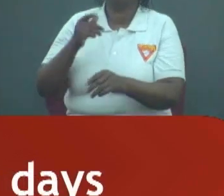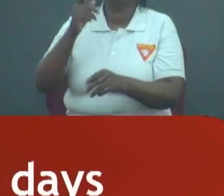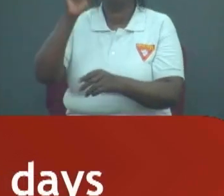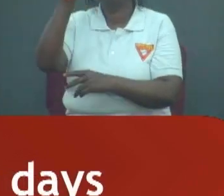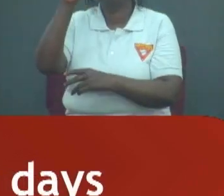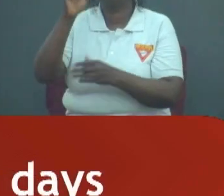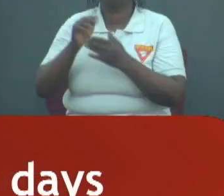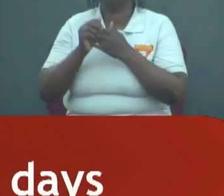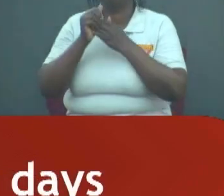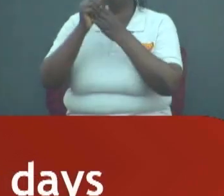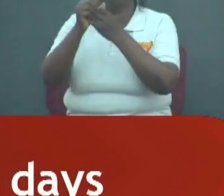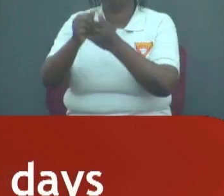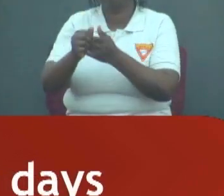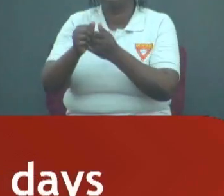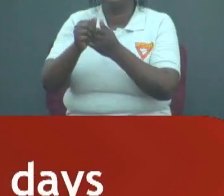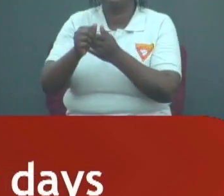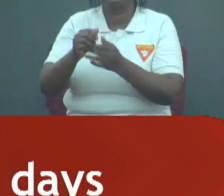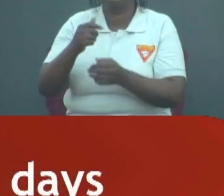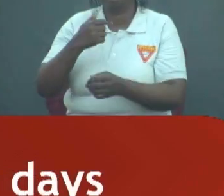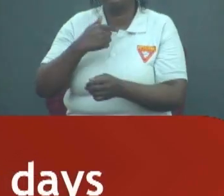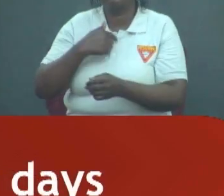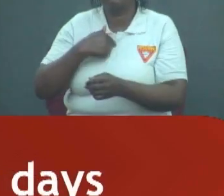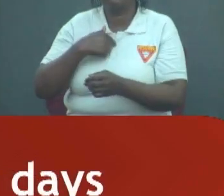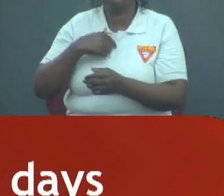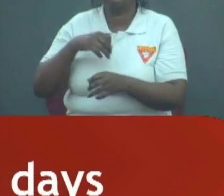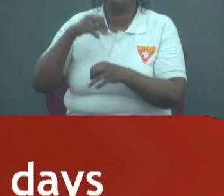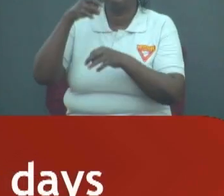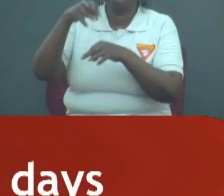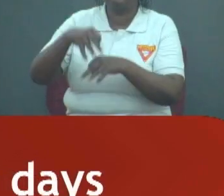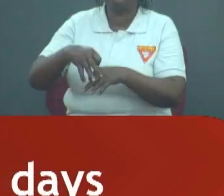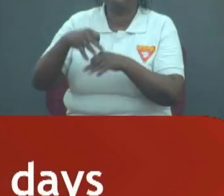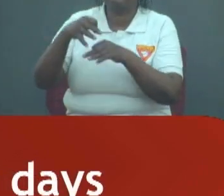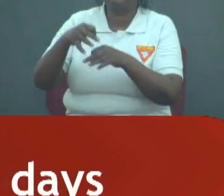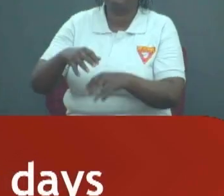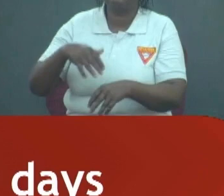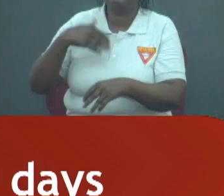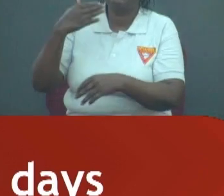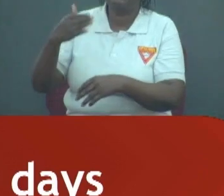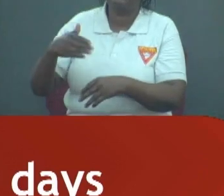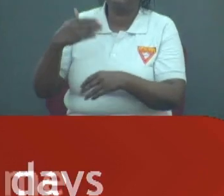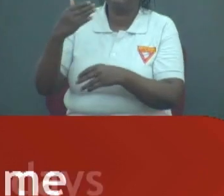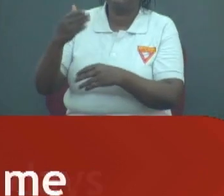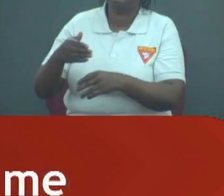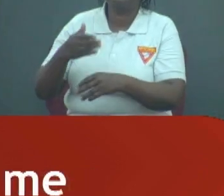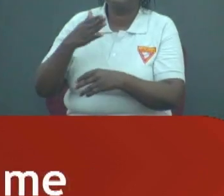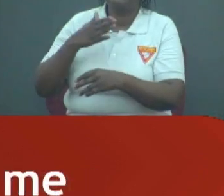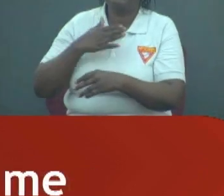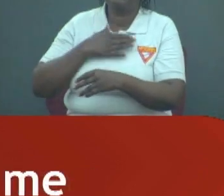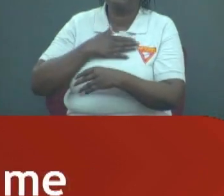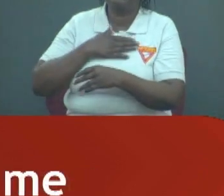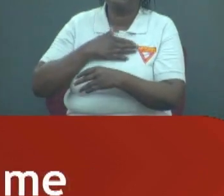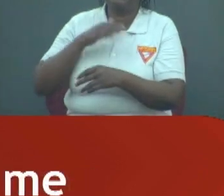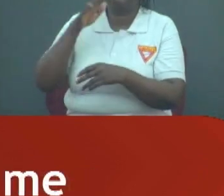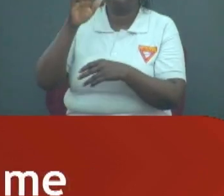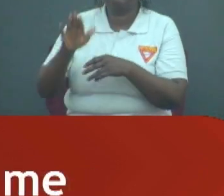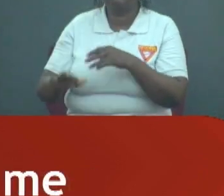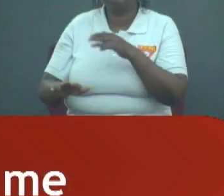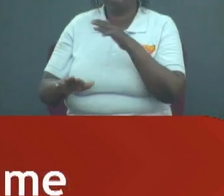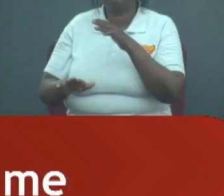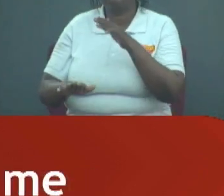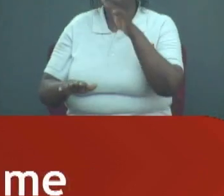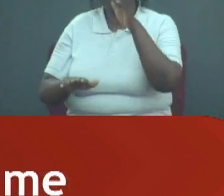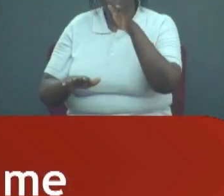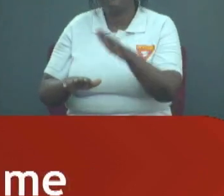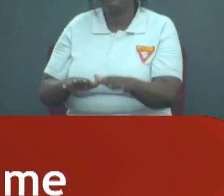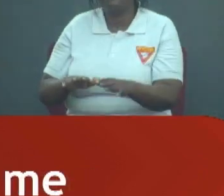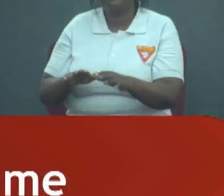you lead me, and I will follow you all of my days. Step by step, step